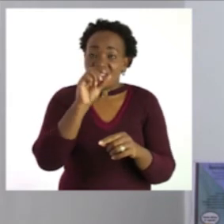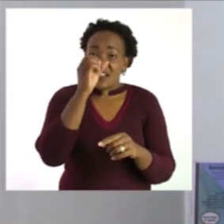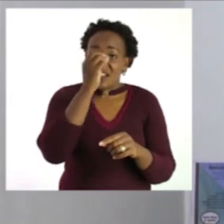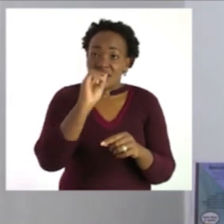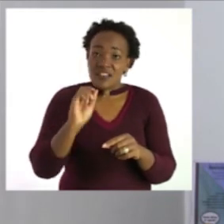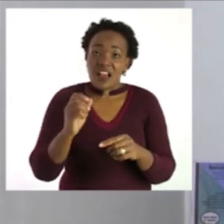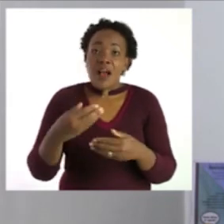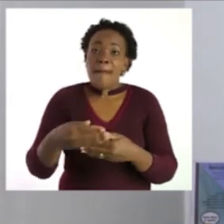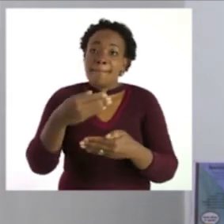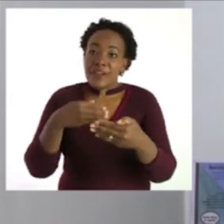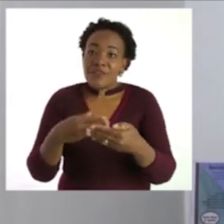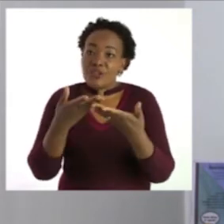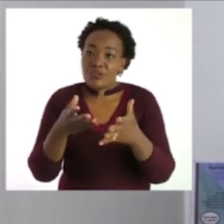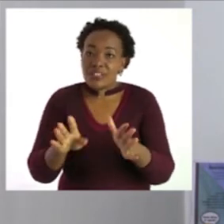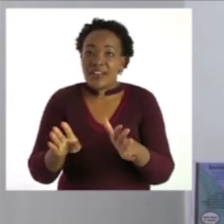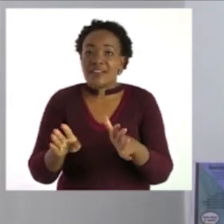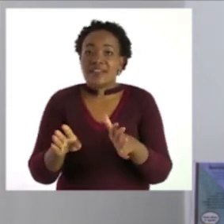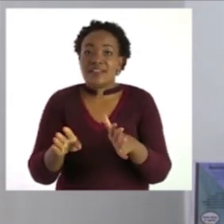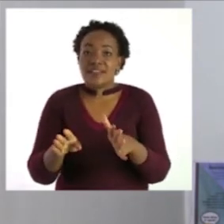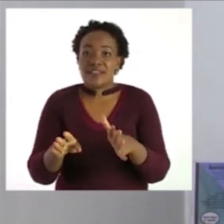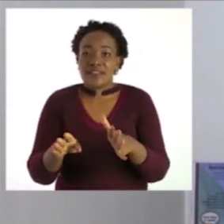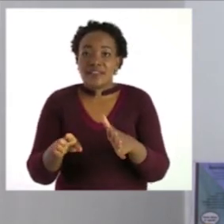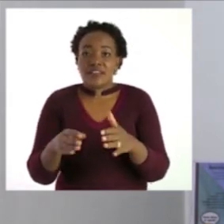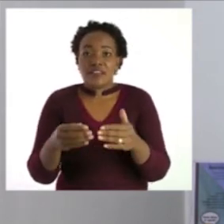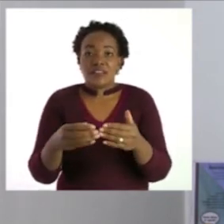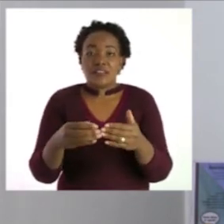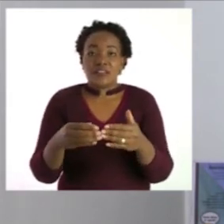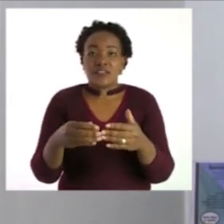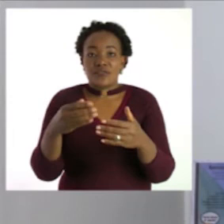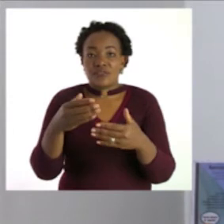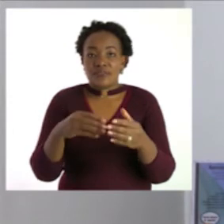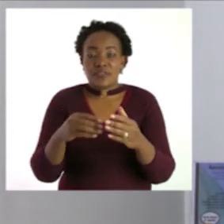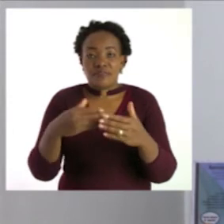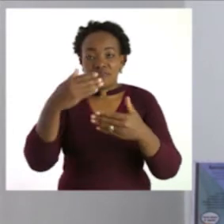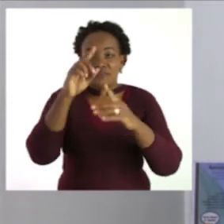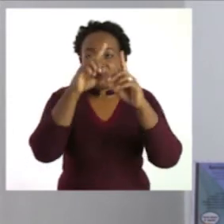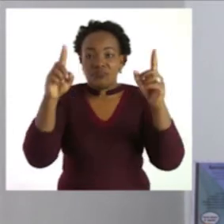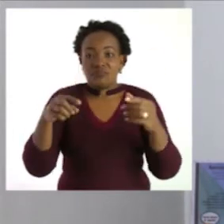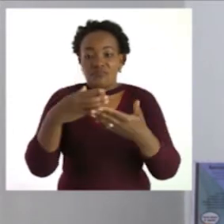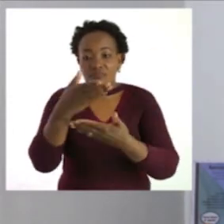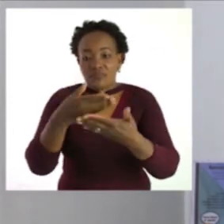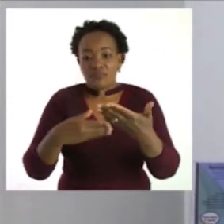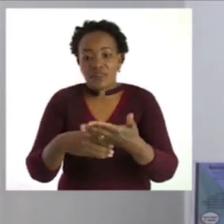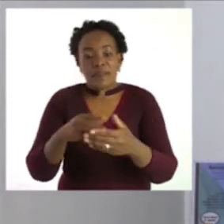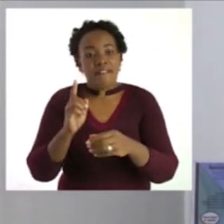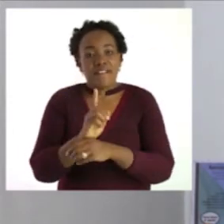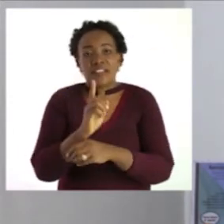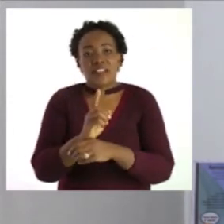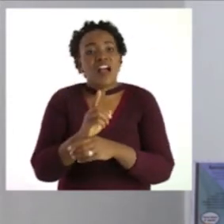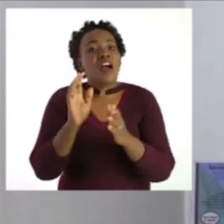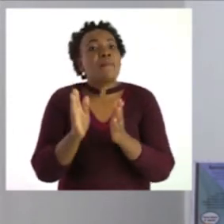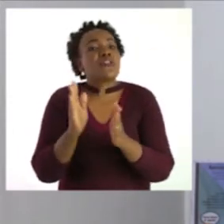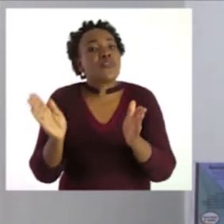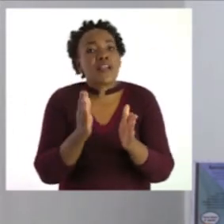before you start writing in your book or on a piece of paper you must plan